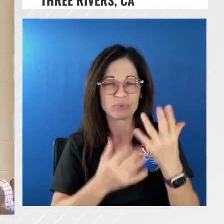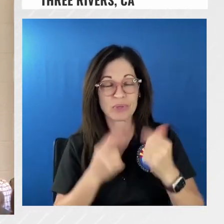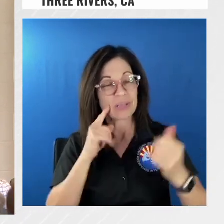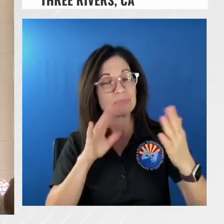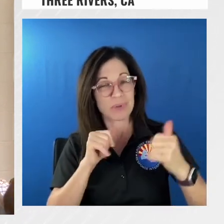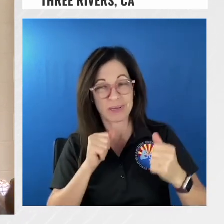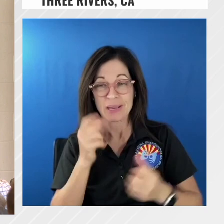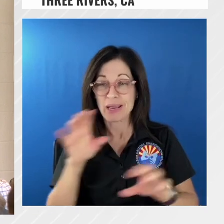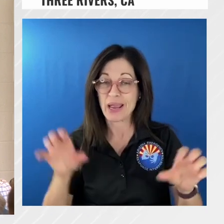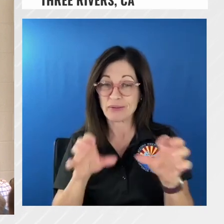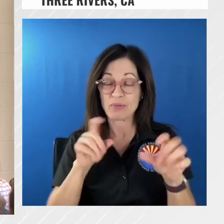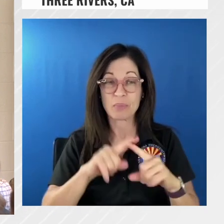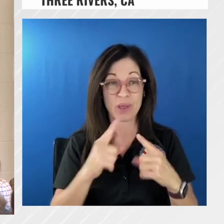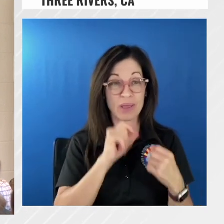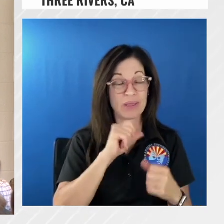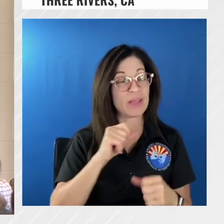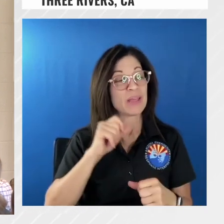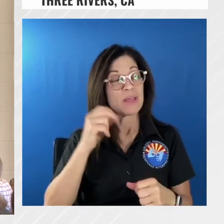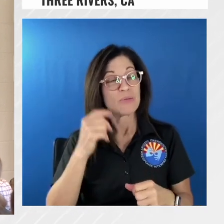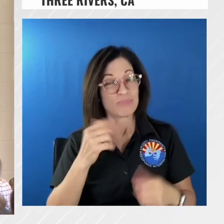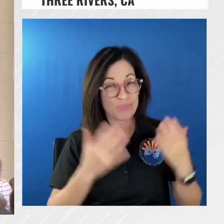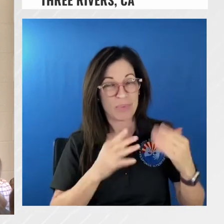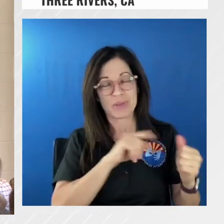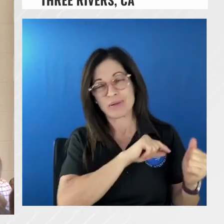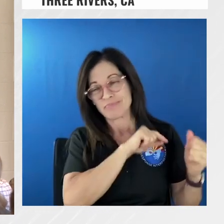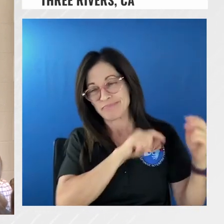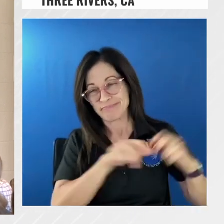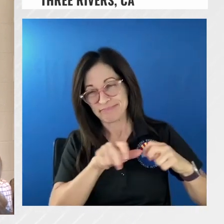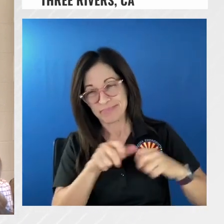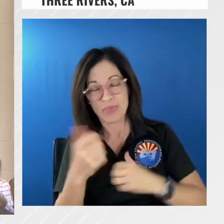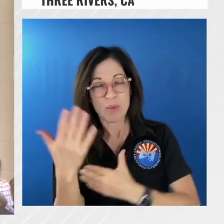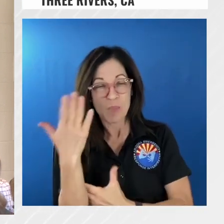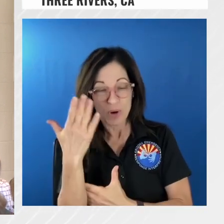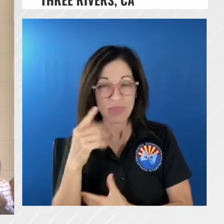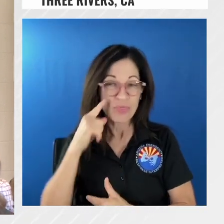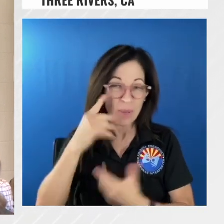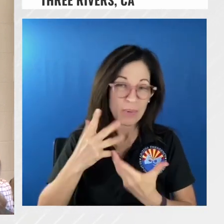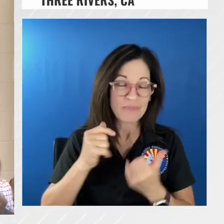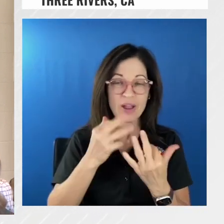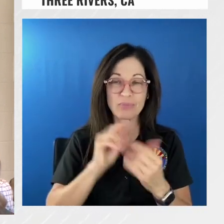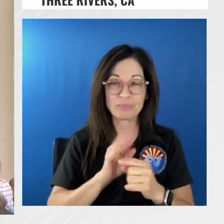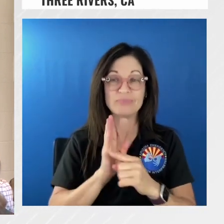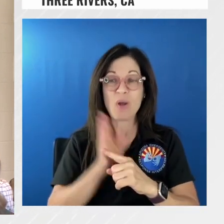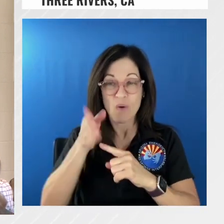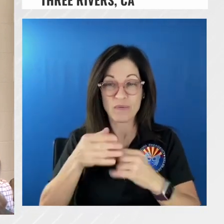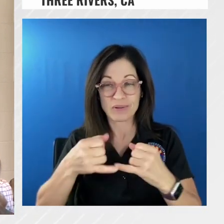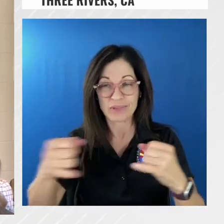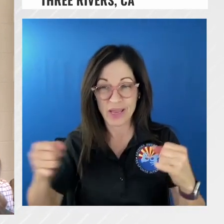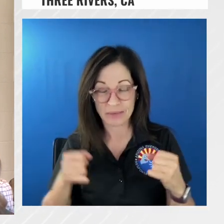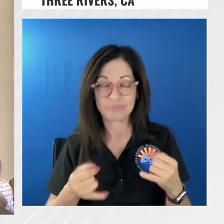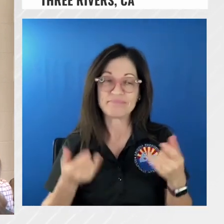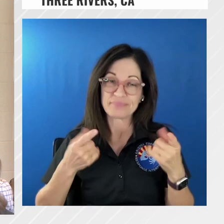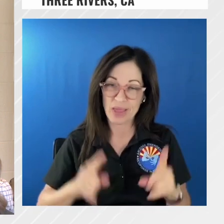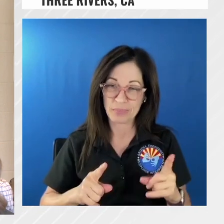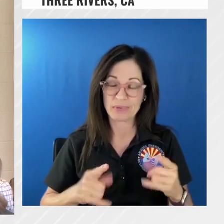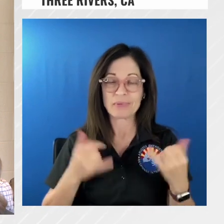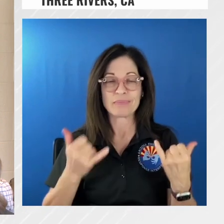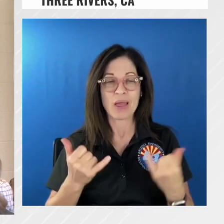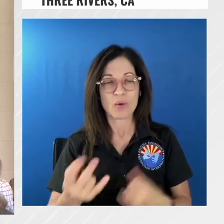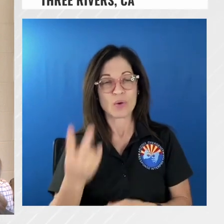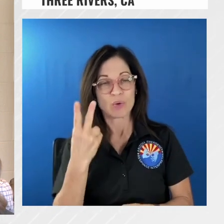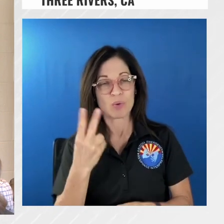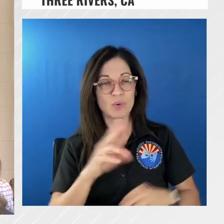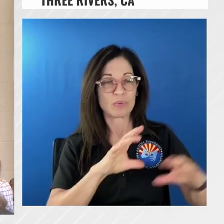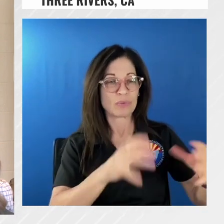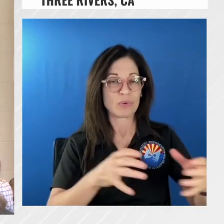it would probably have rolled over the line and they hiked in in the morning and found that so got two crews in there now they're cut in line